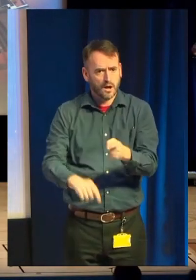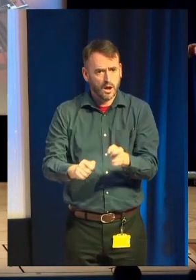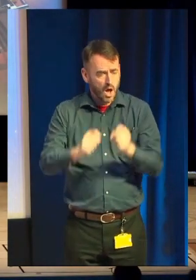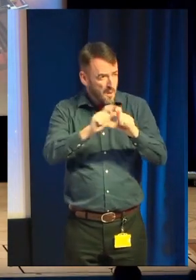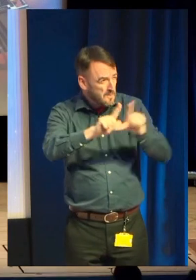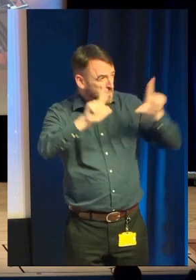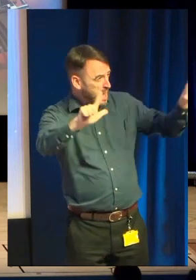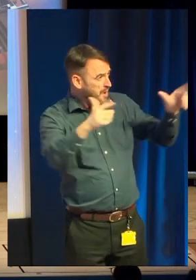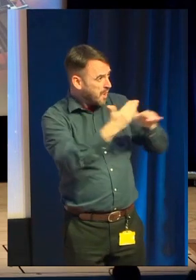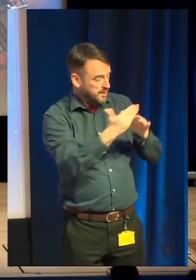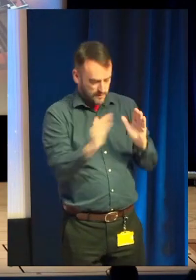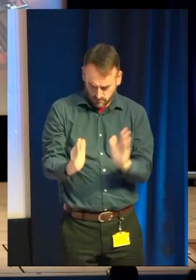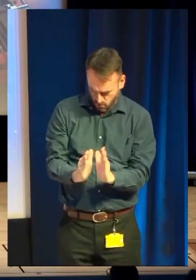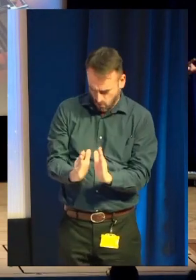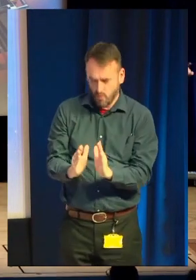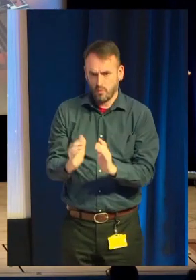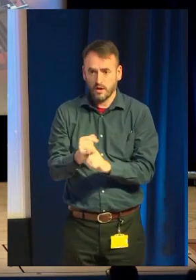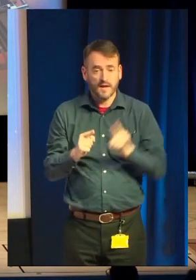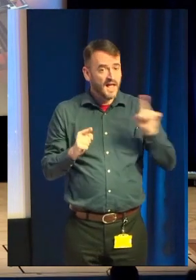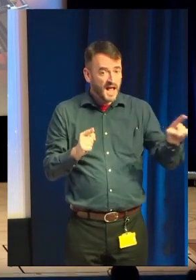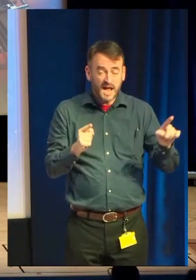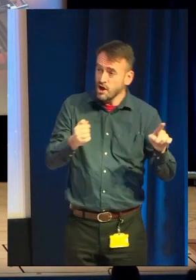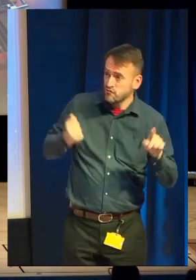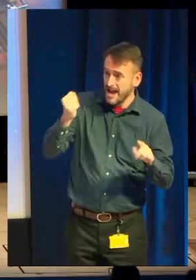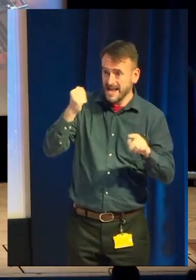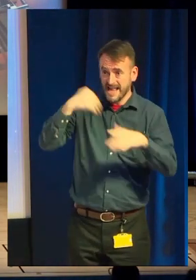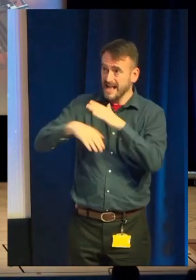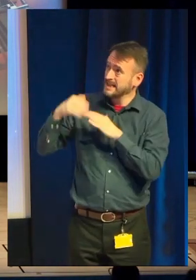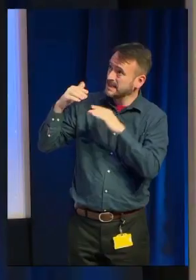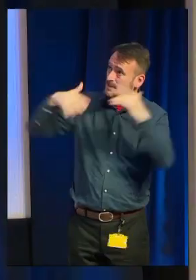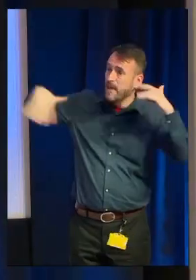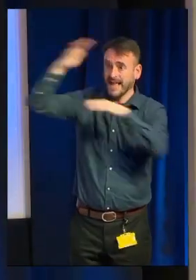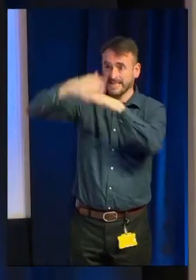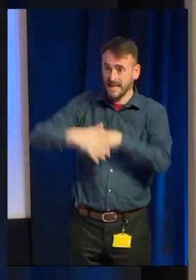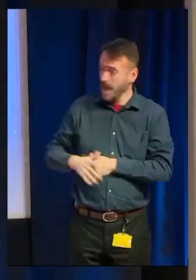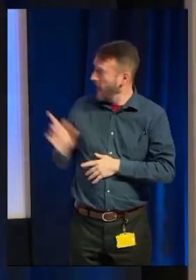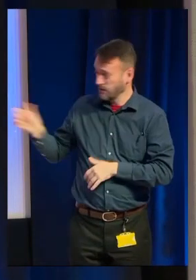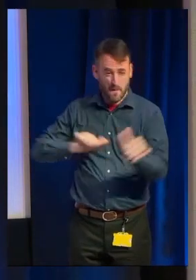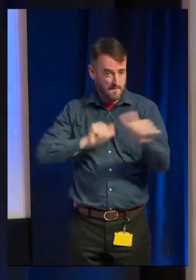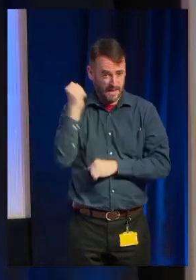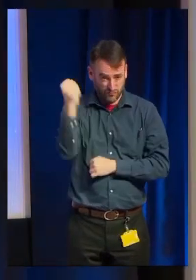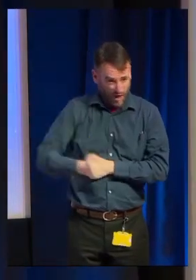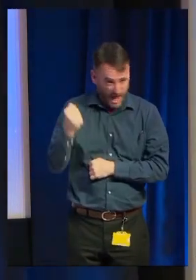space. That's what you do in this game. And it is the best damn looking train in space on Steam. We made sure of it.